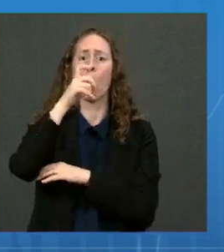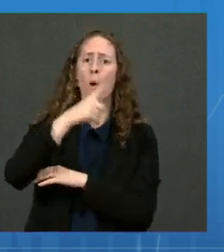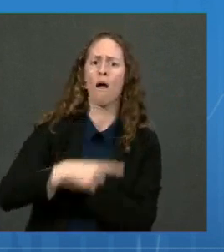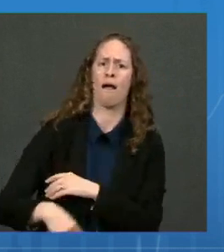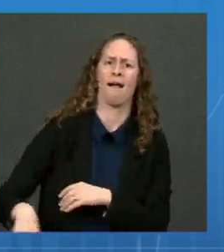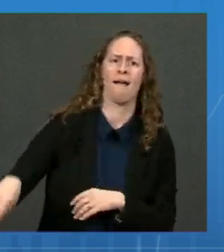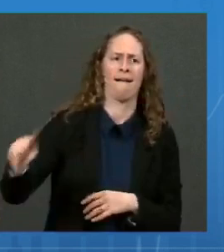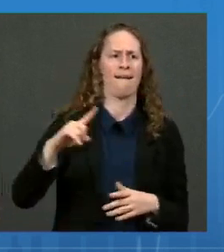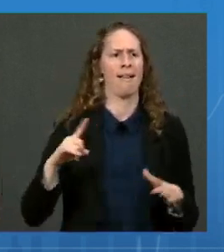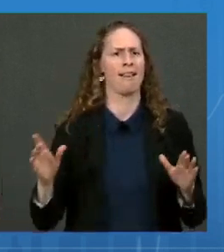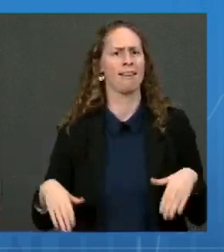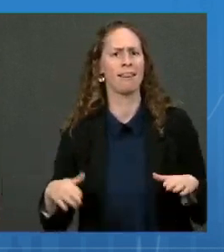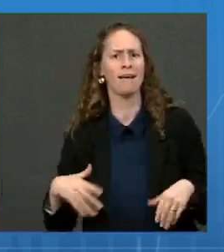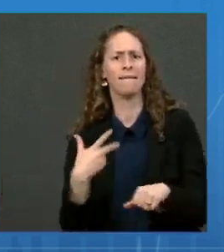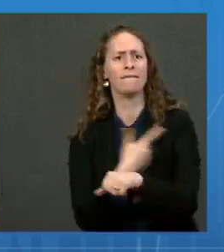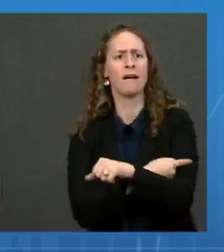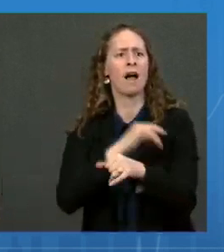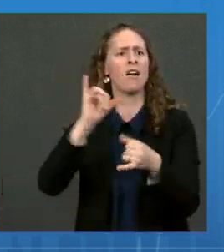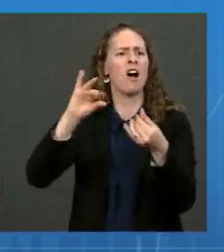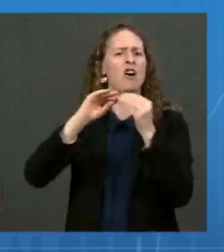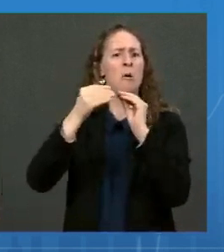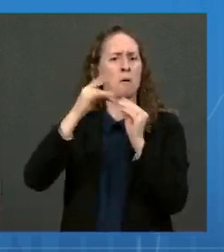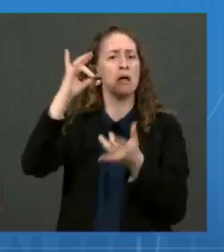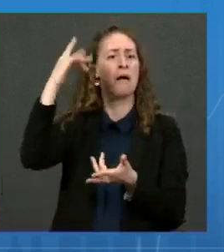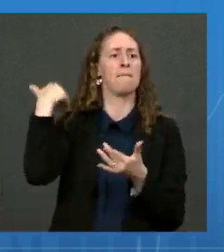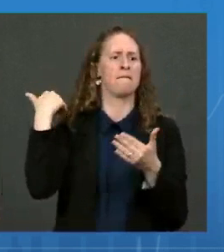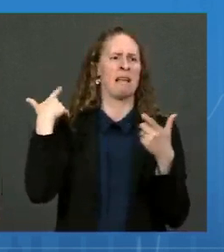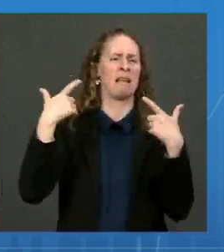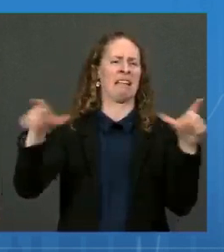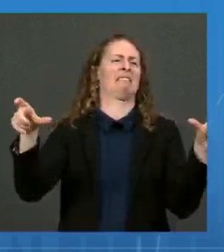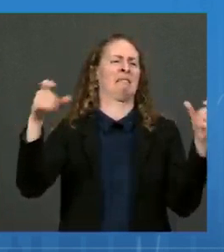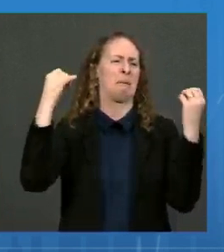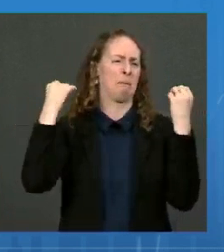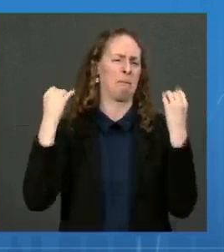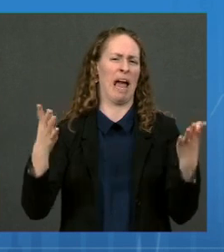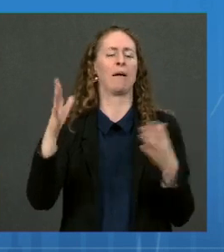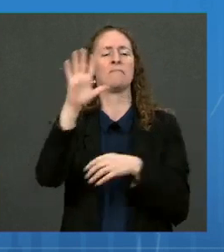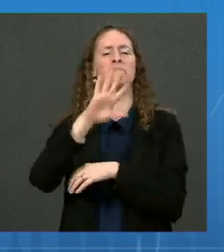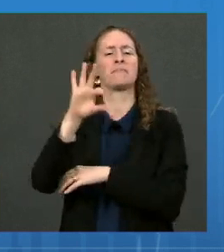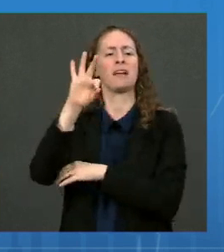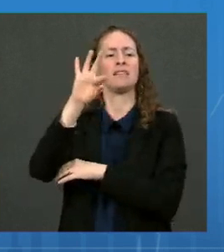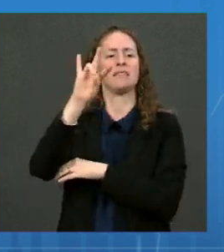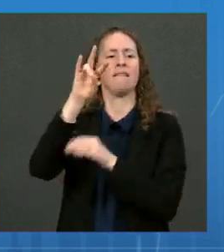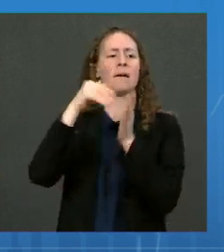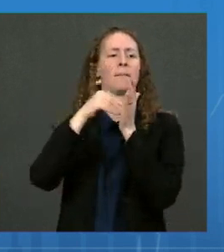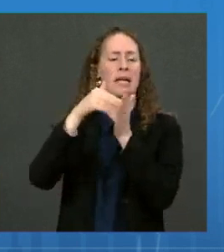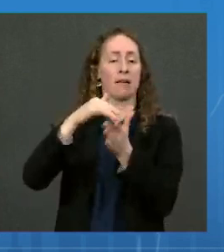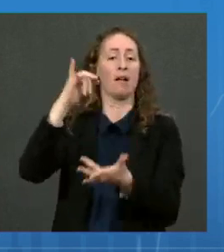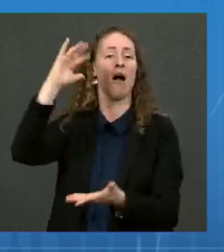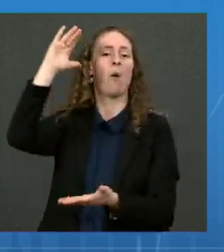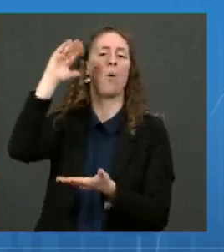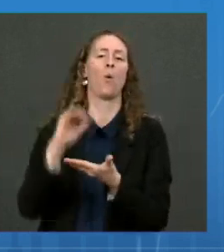by about one-third, from 97 million down to 66 million individuals.